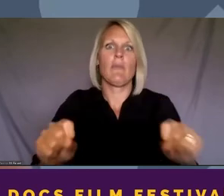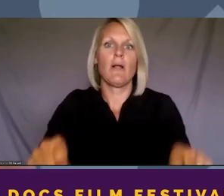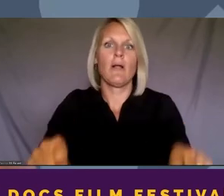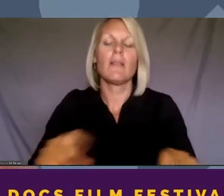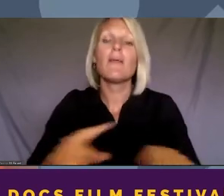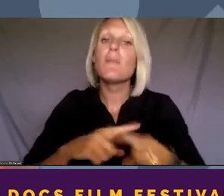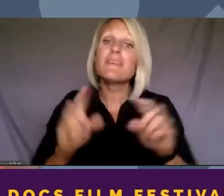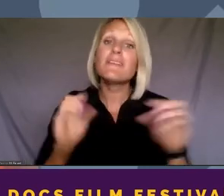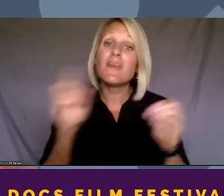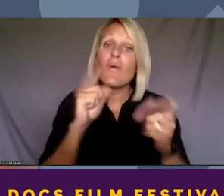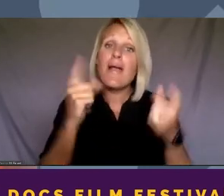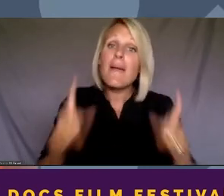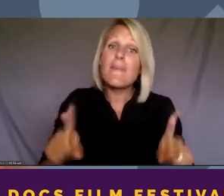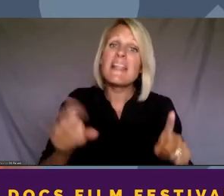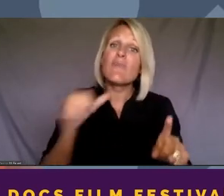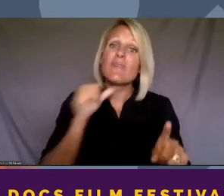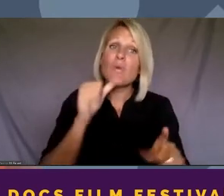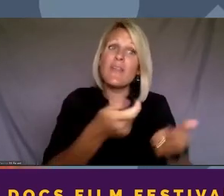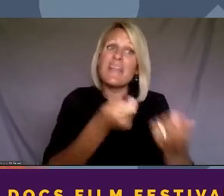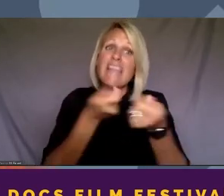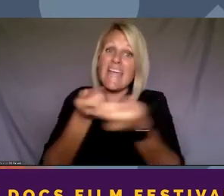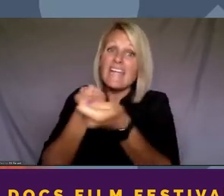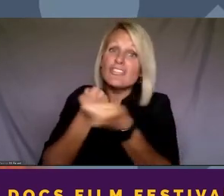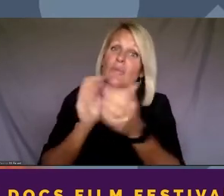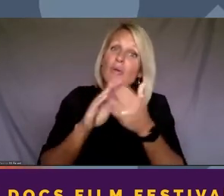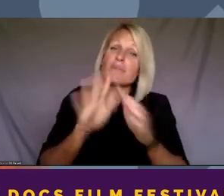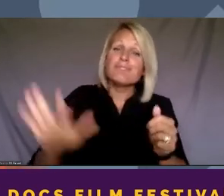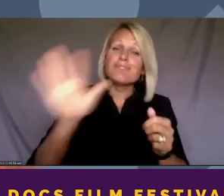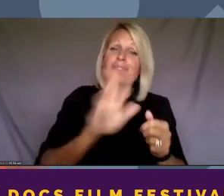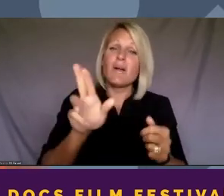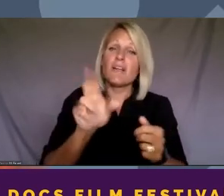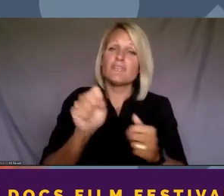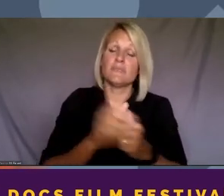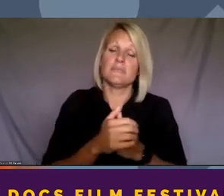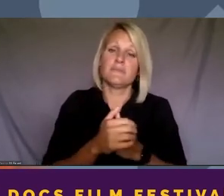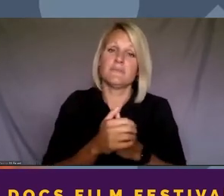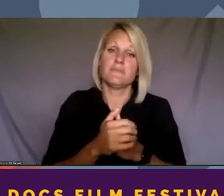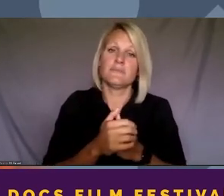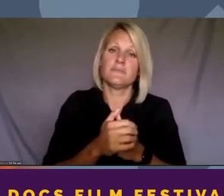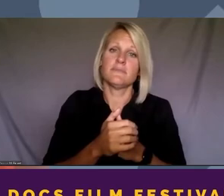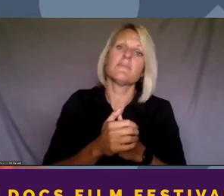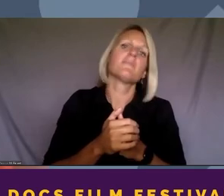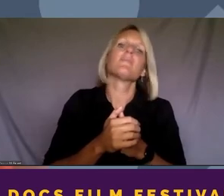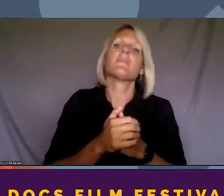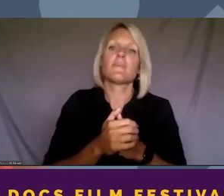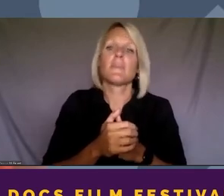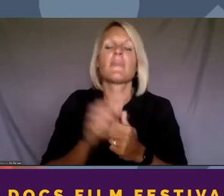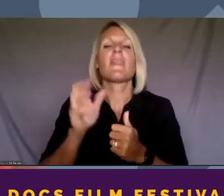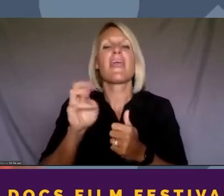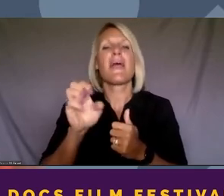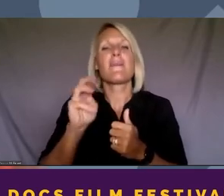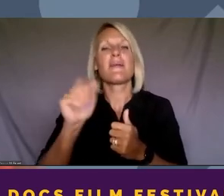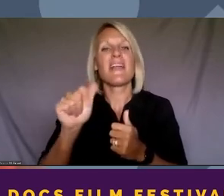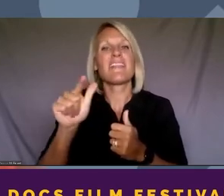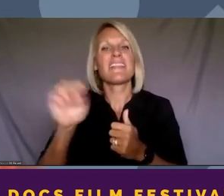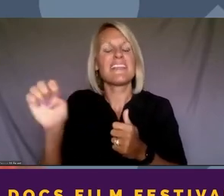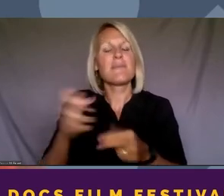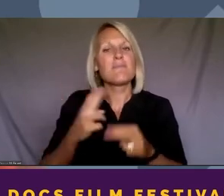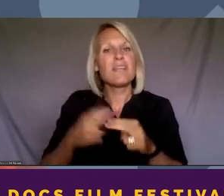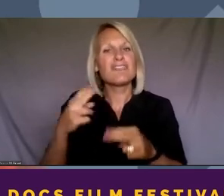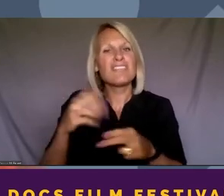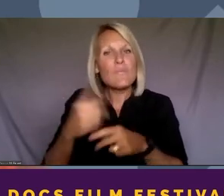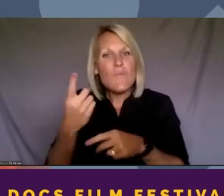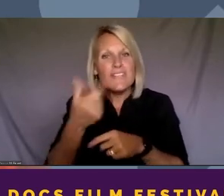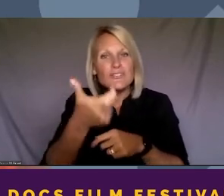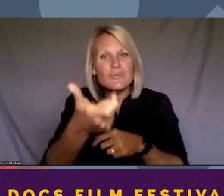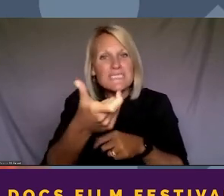engage communities across the country. As Emily pointed out, just in one screening of one event alone, so few people who came